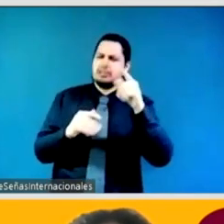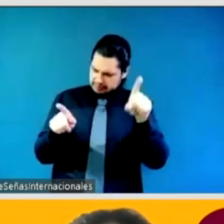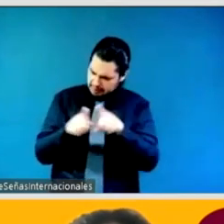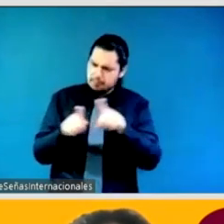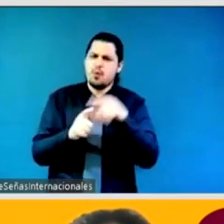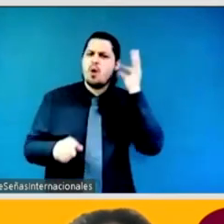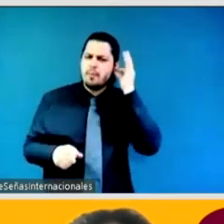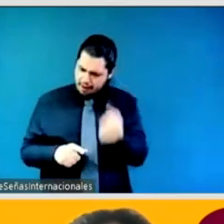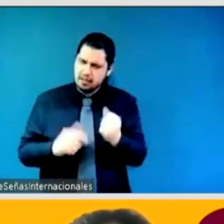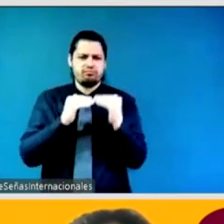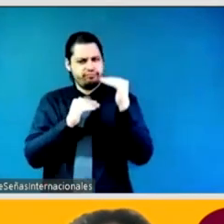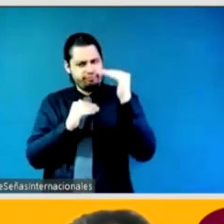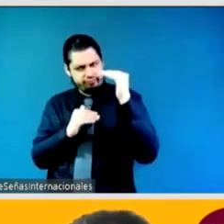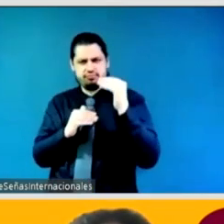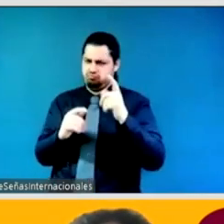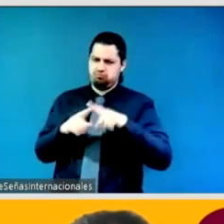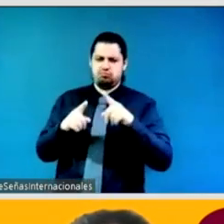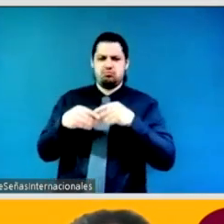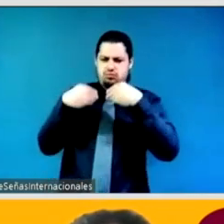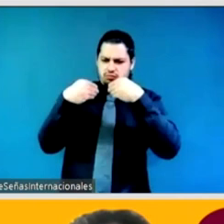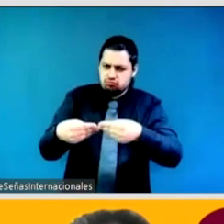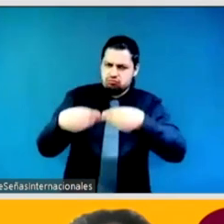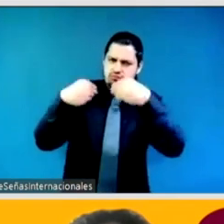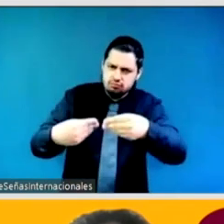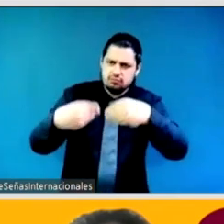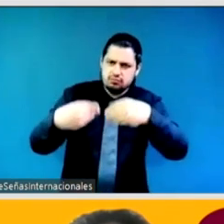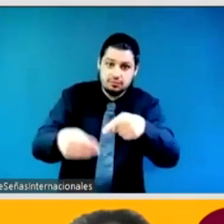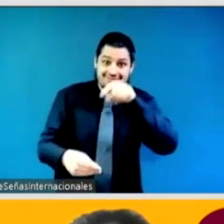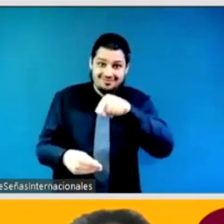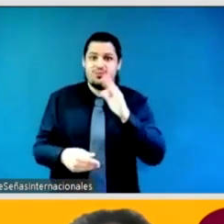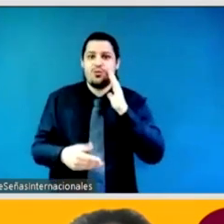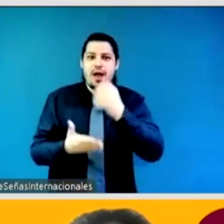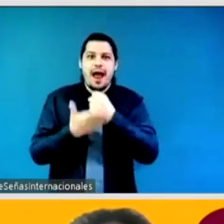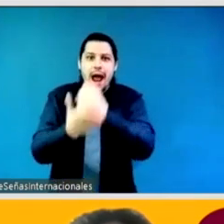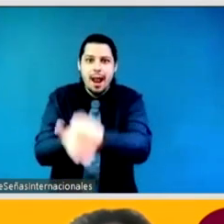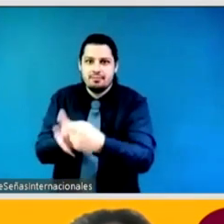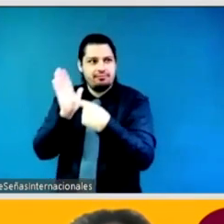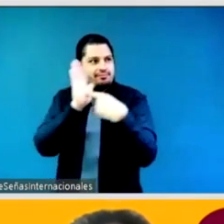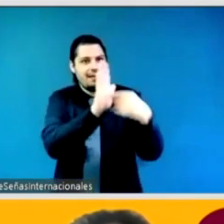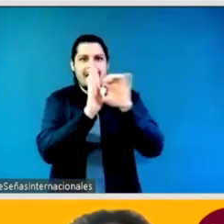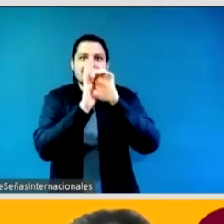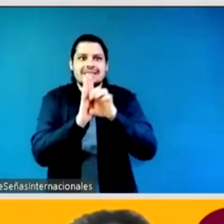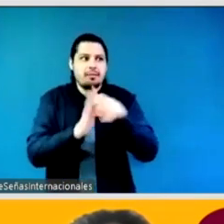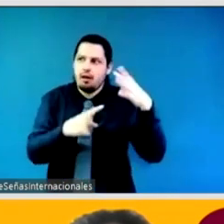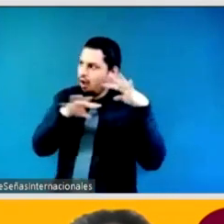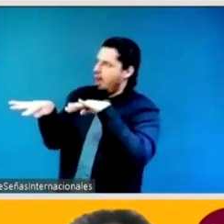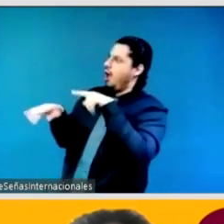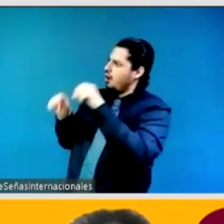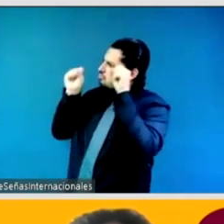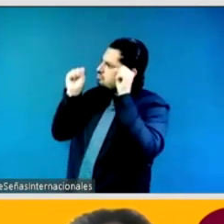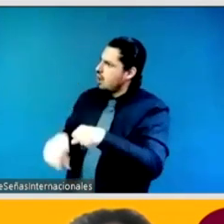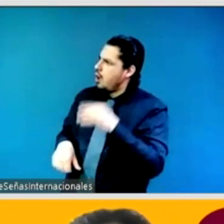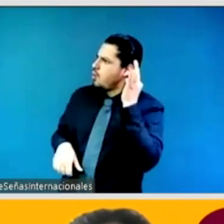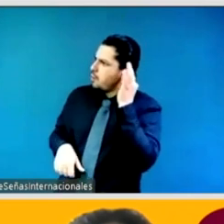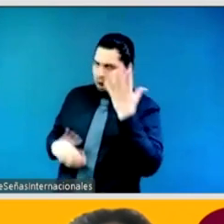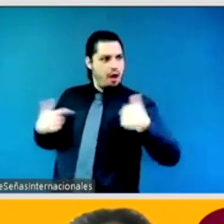can improve our target so in the IPU everything is 50 50 every like